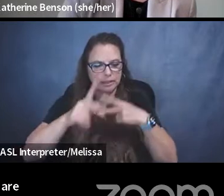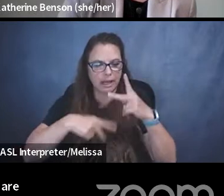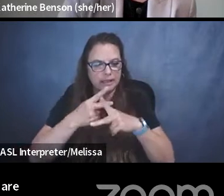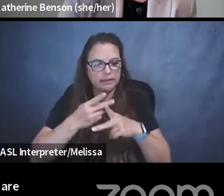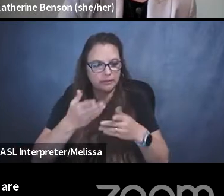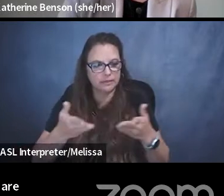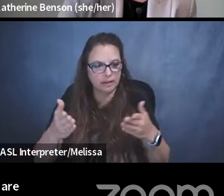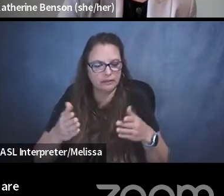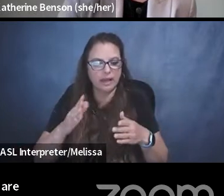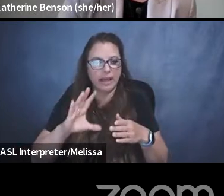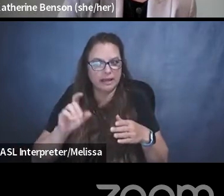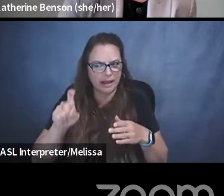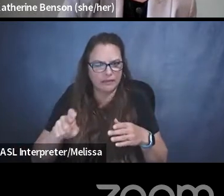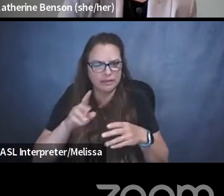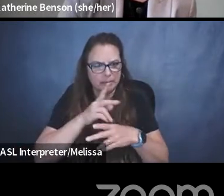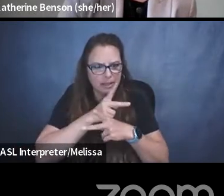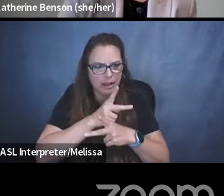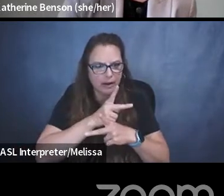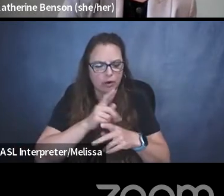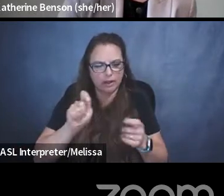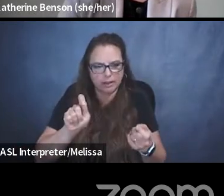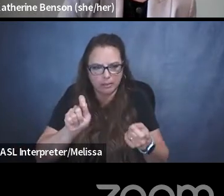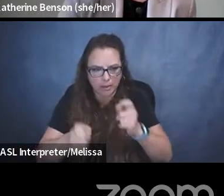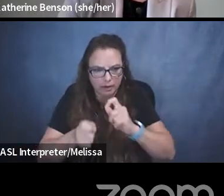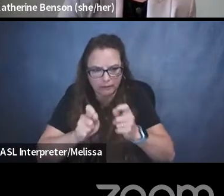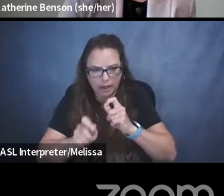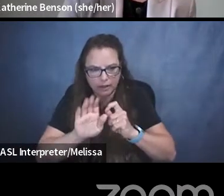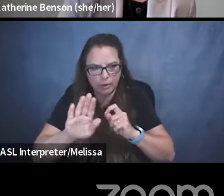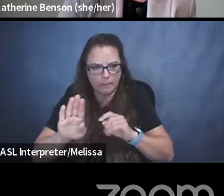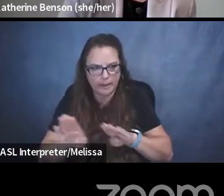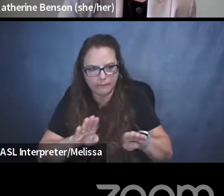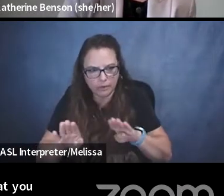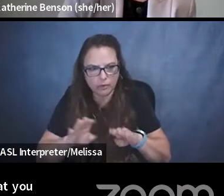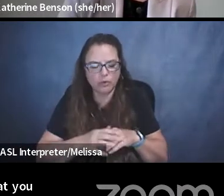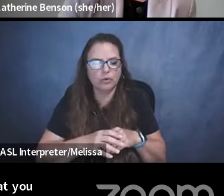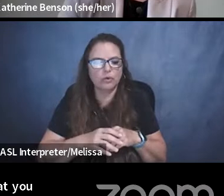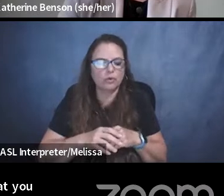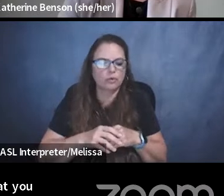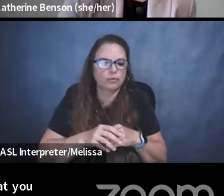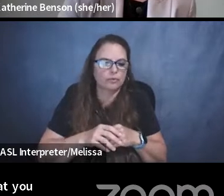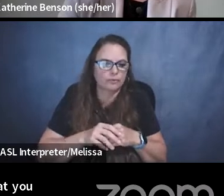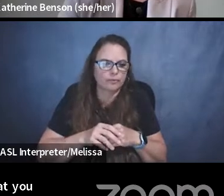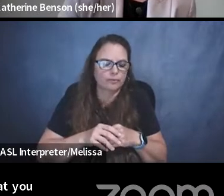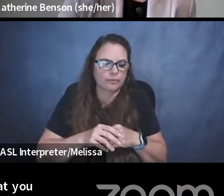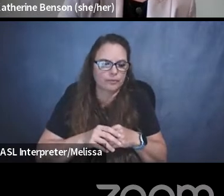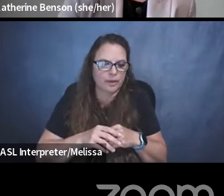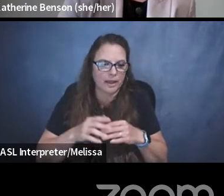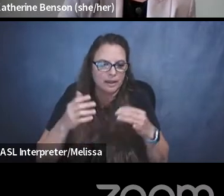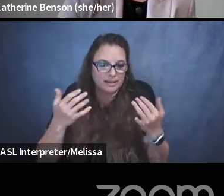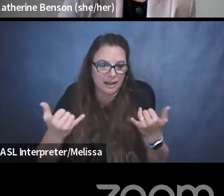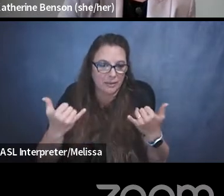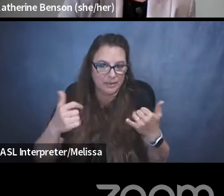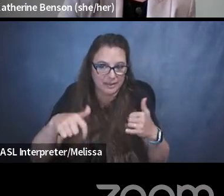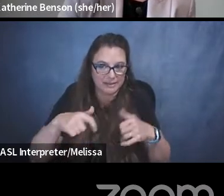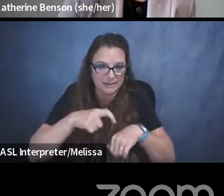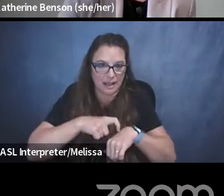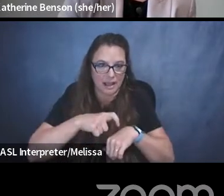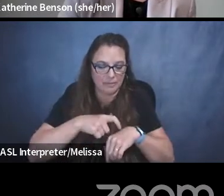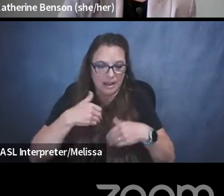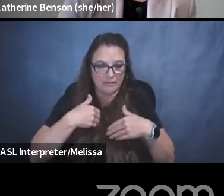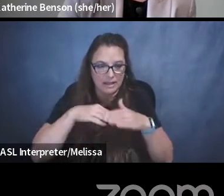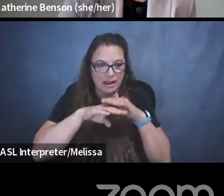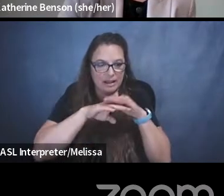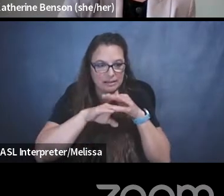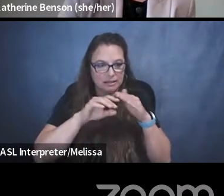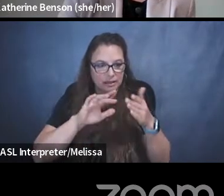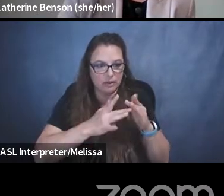just be careful, right, and modify your behavior. You know, it's at this point in time, having access to the Internet